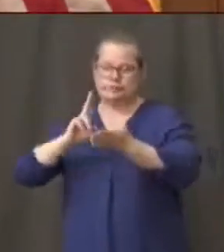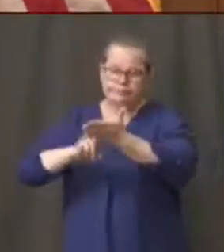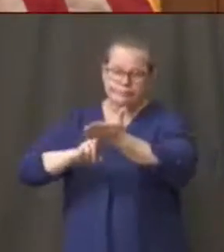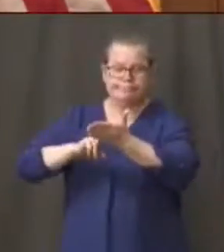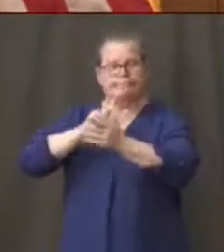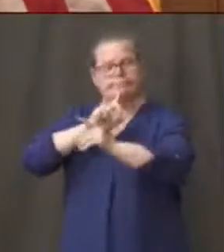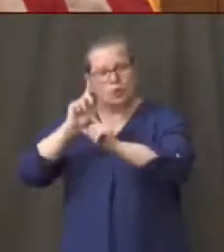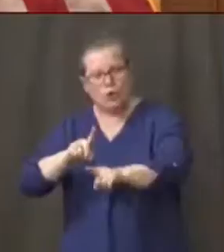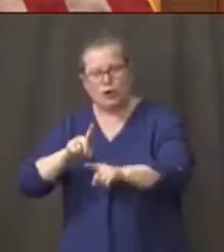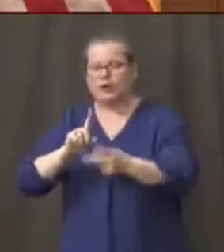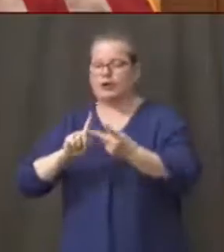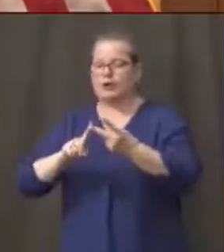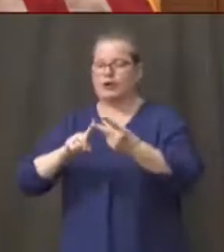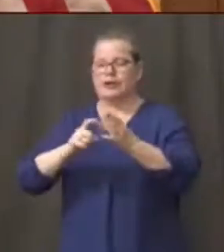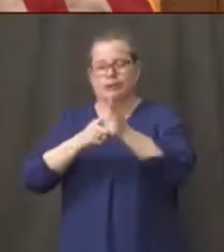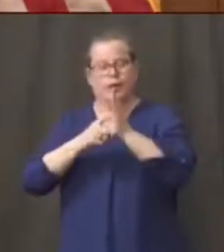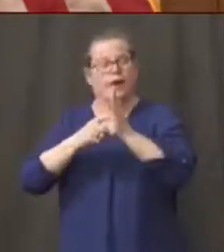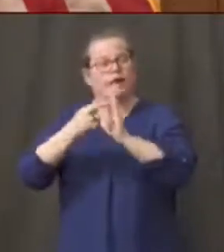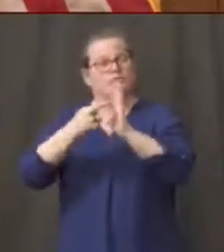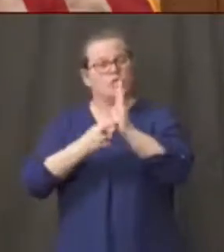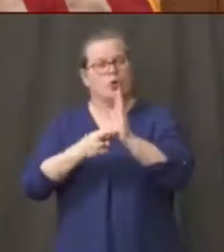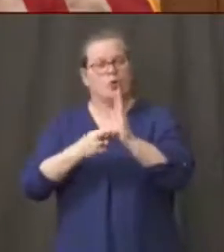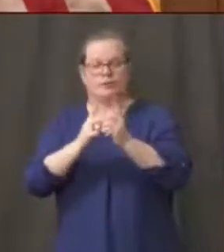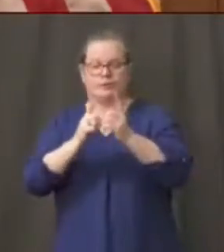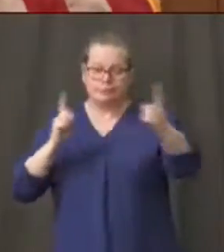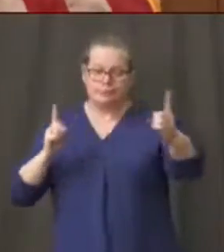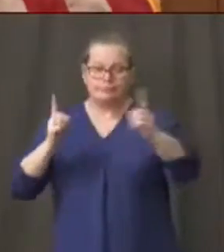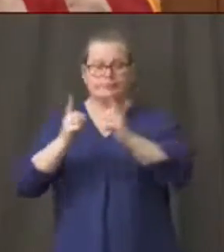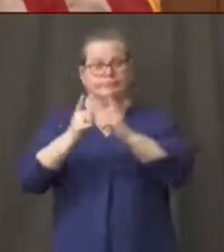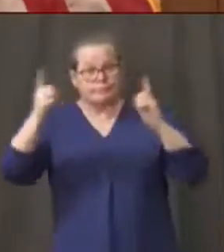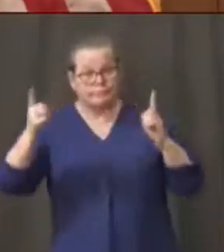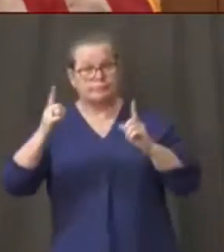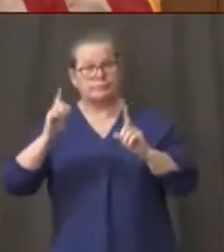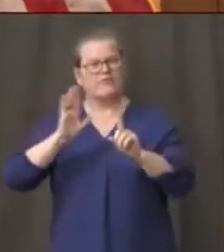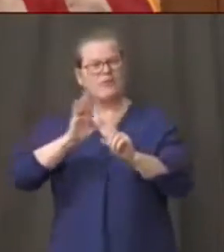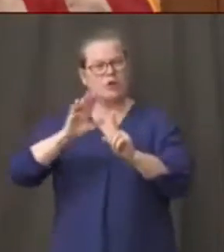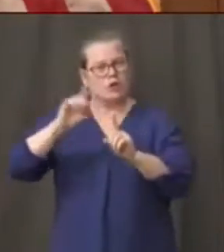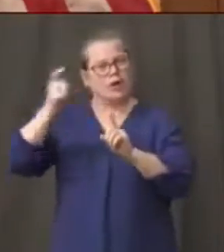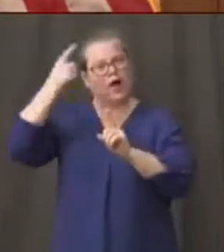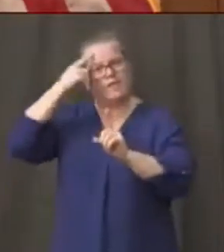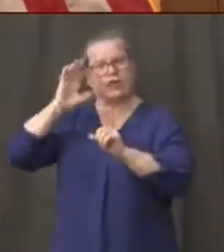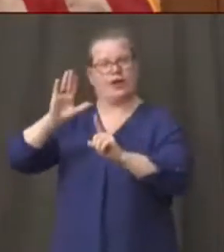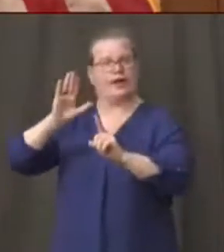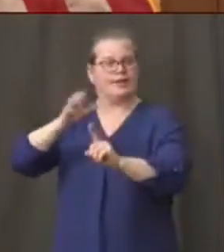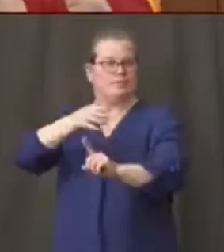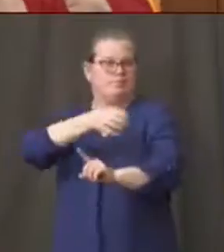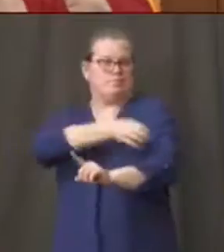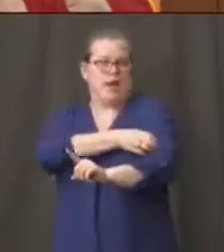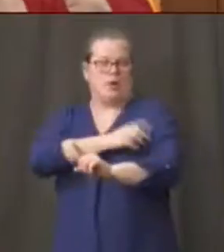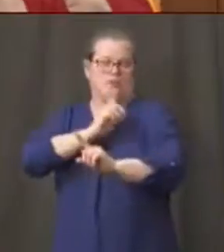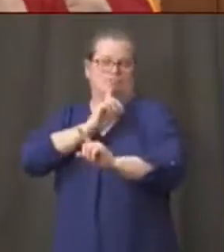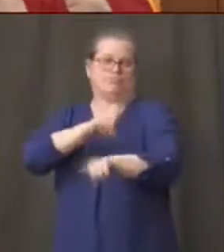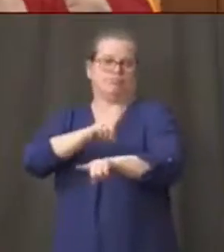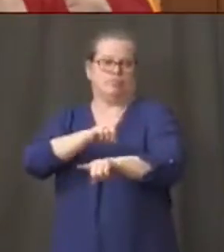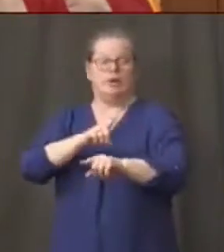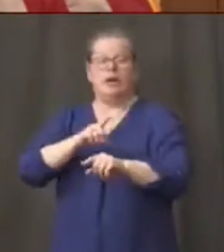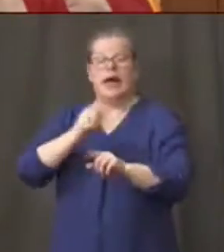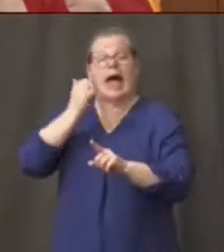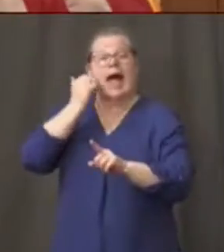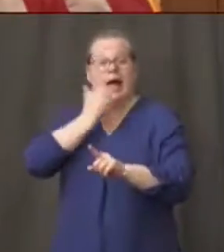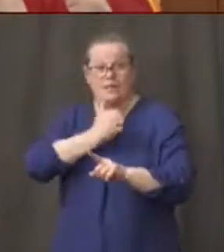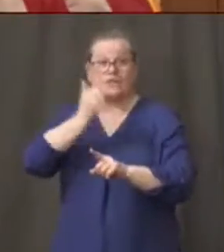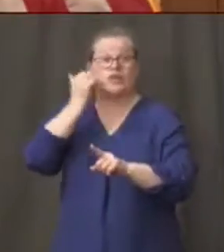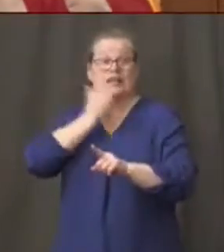forth as part of the executive orders under the emergency powers we review them on a day-to-day basis to make sure that they're still in line with what the